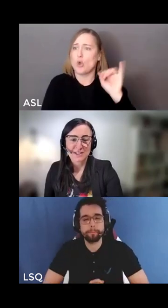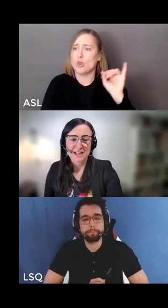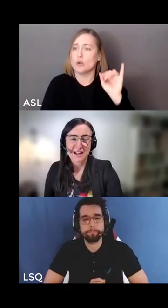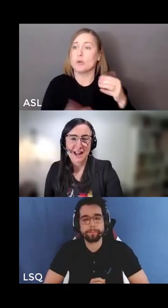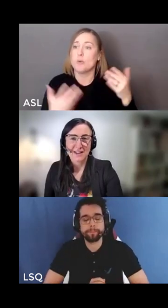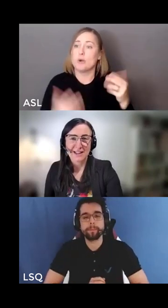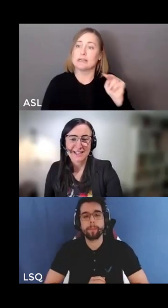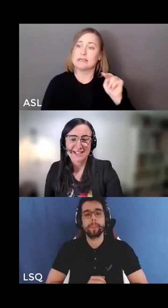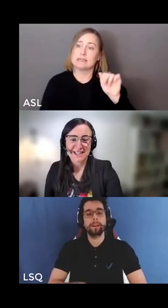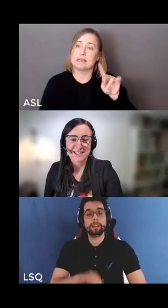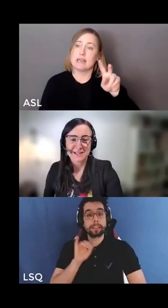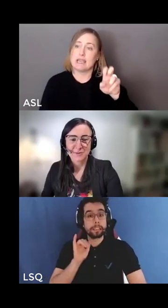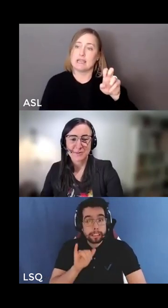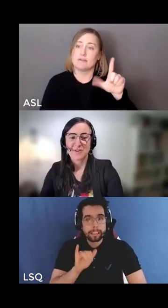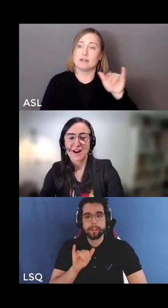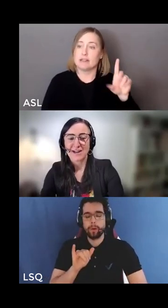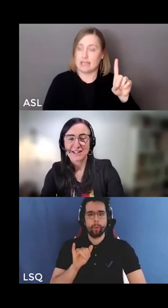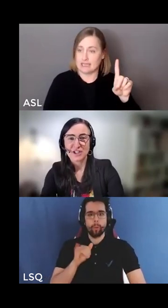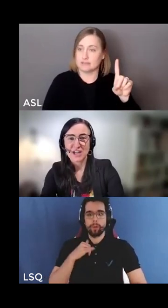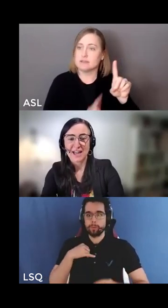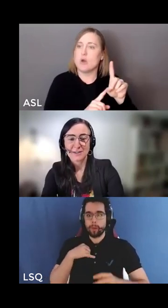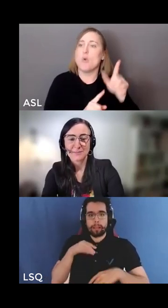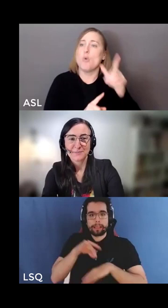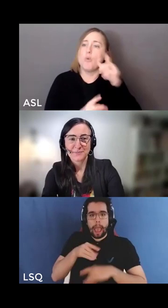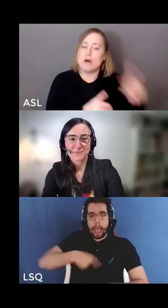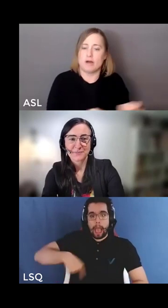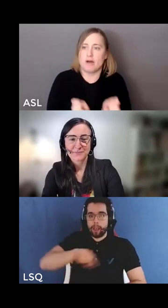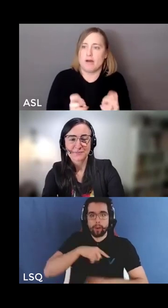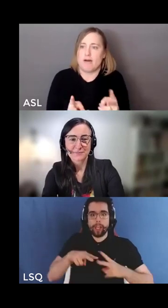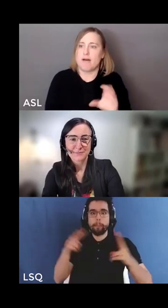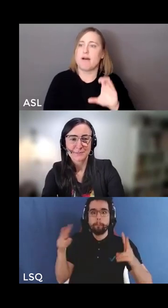resource and the link to this will be provided in the chat.